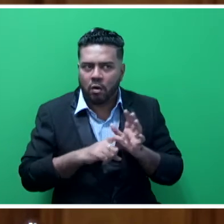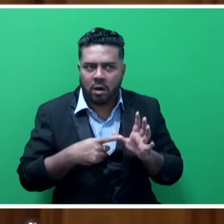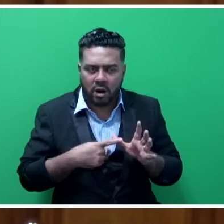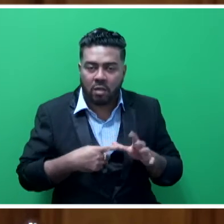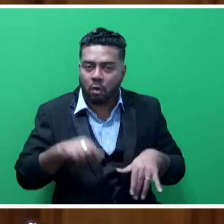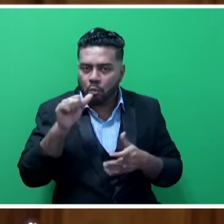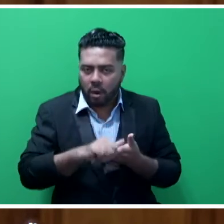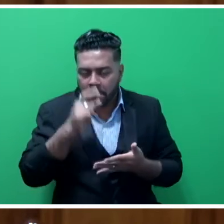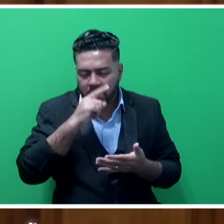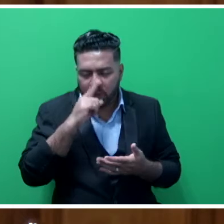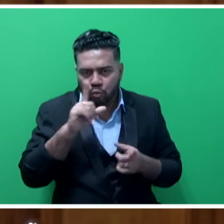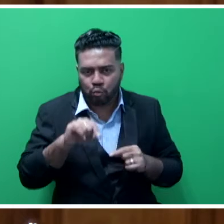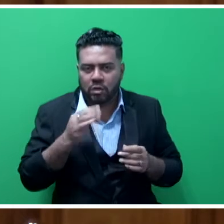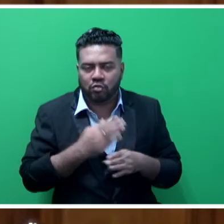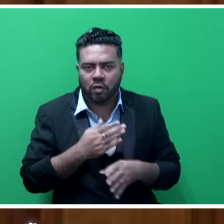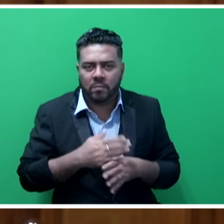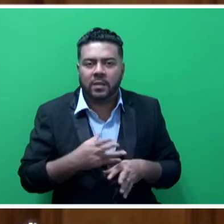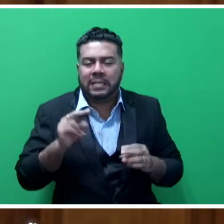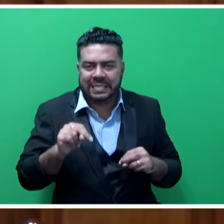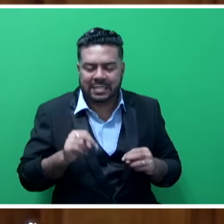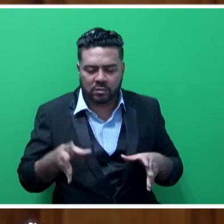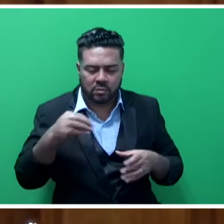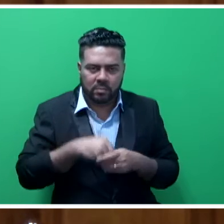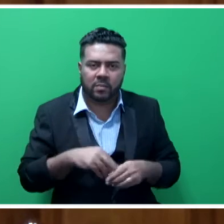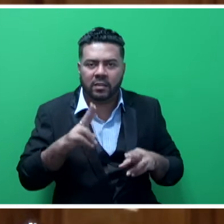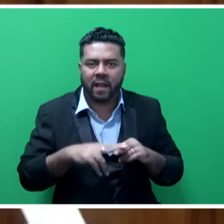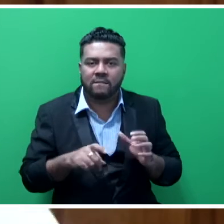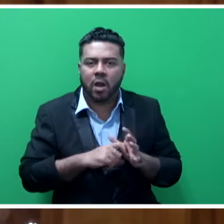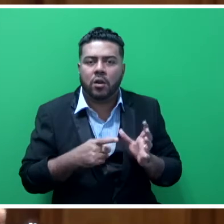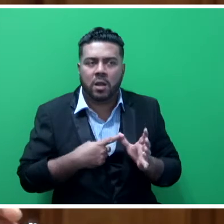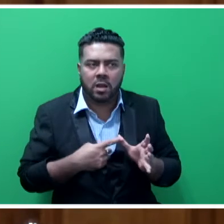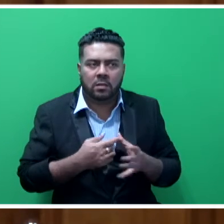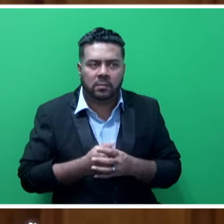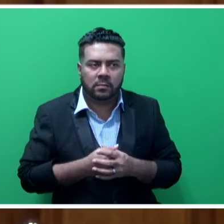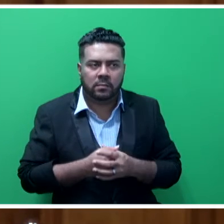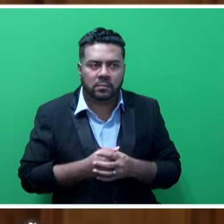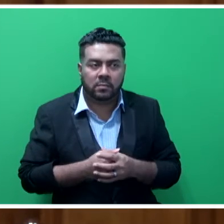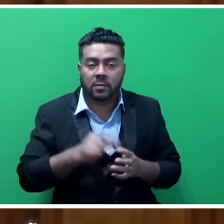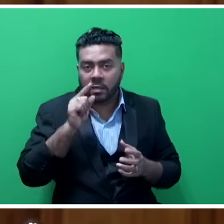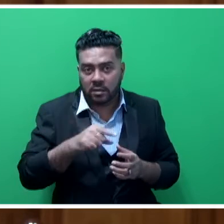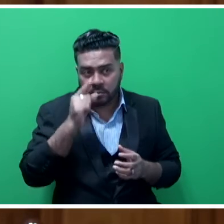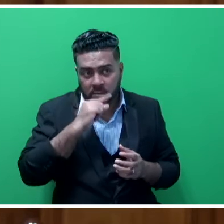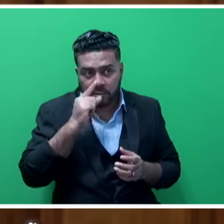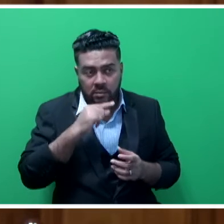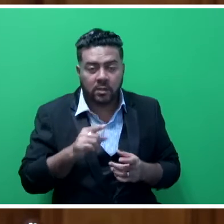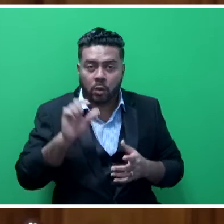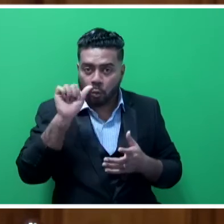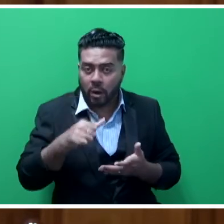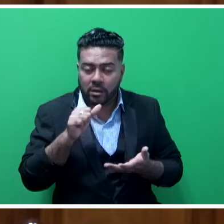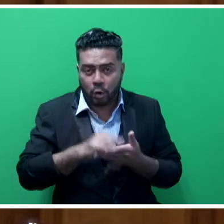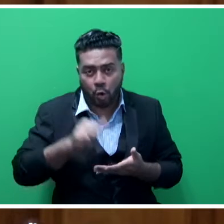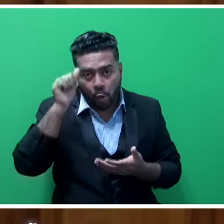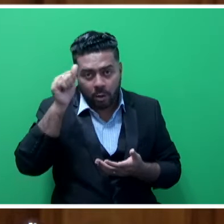people to do the job that is required within FRA. That is people with the right knowledge, right